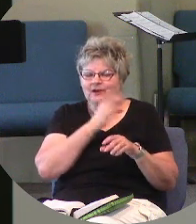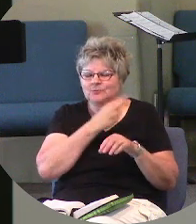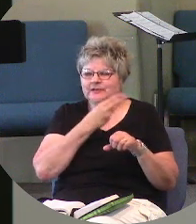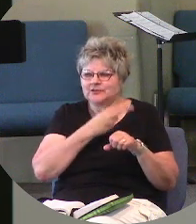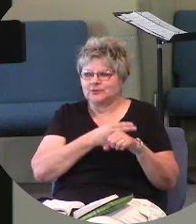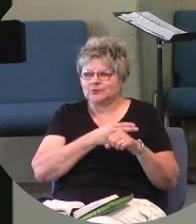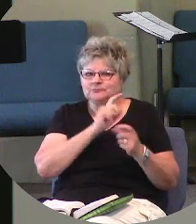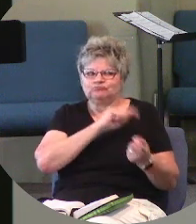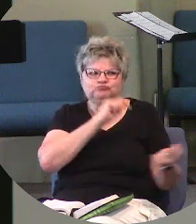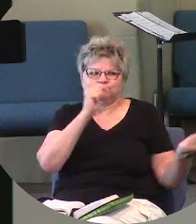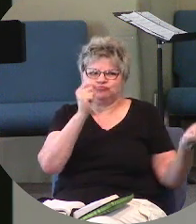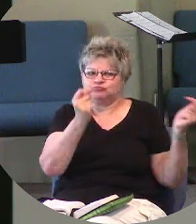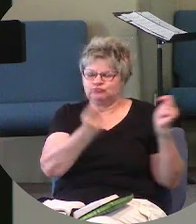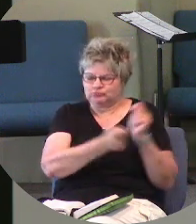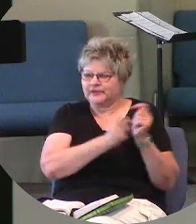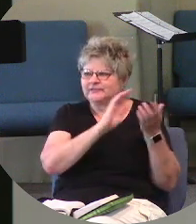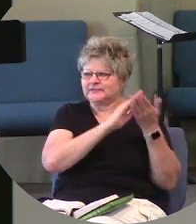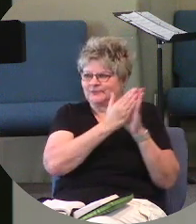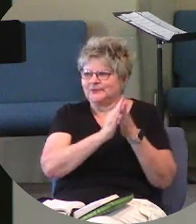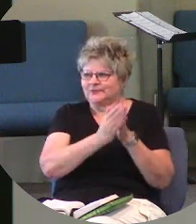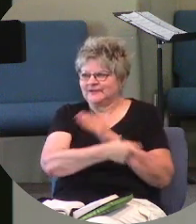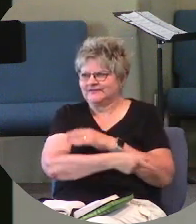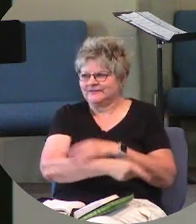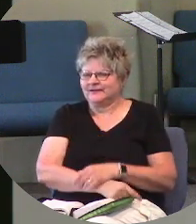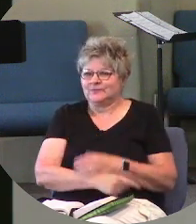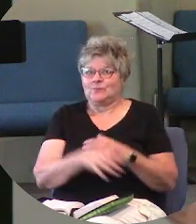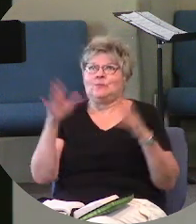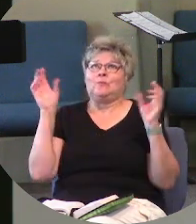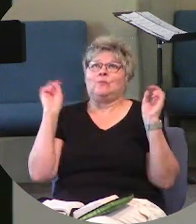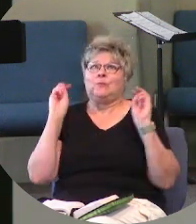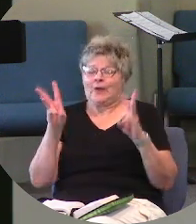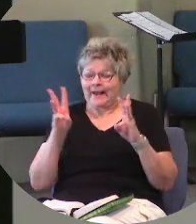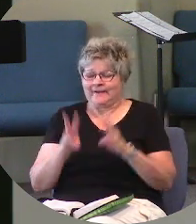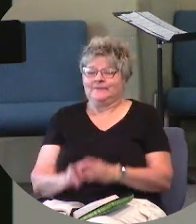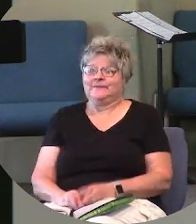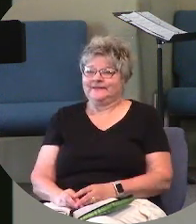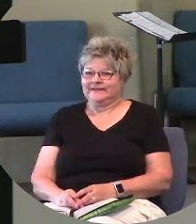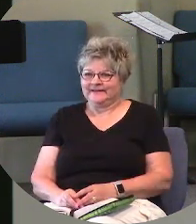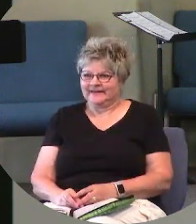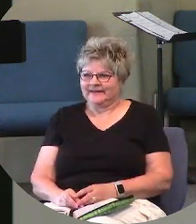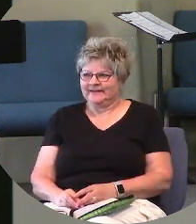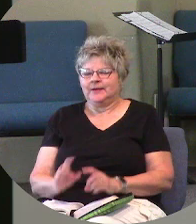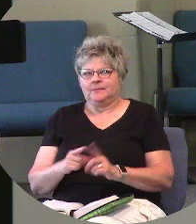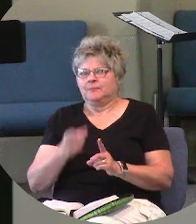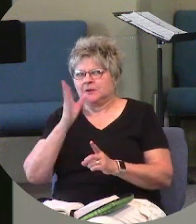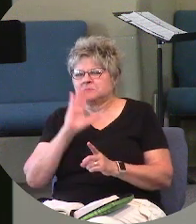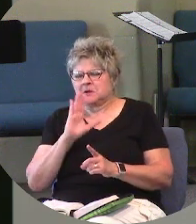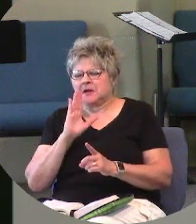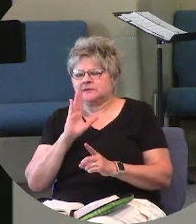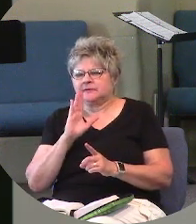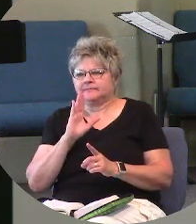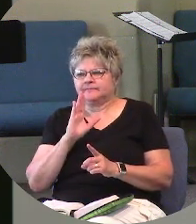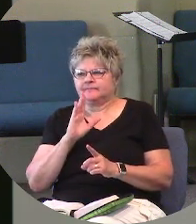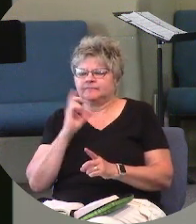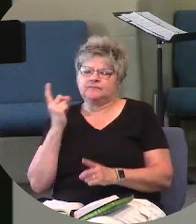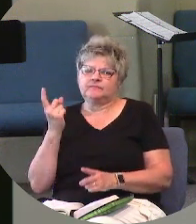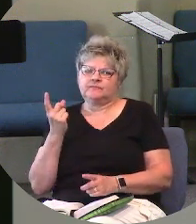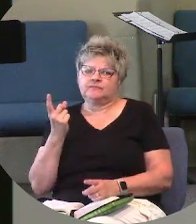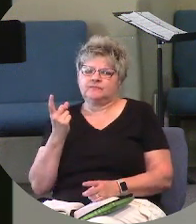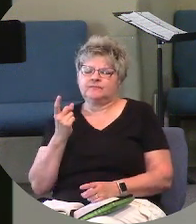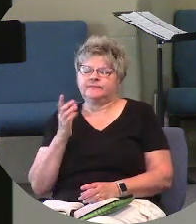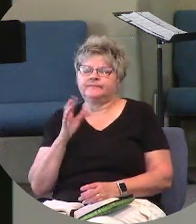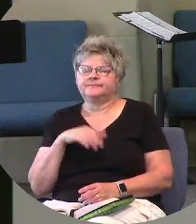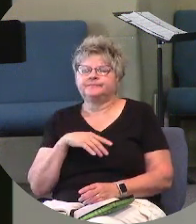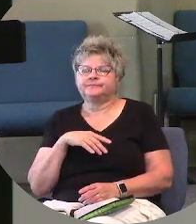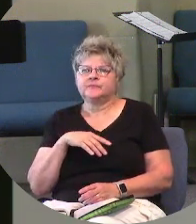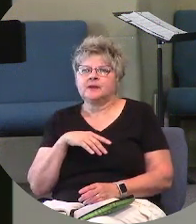her community. Wow! But God, you, no, you only read the, I'm sorry,